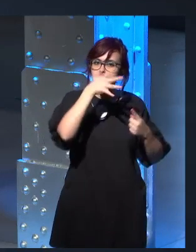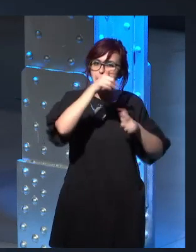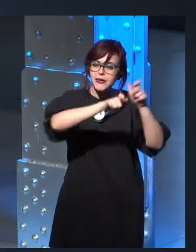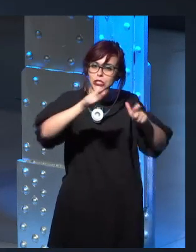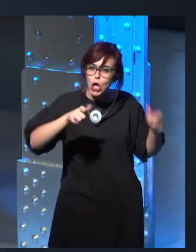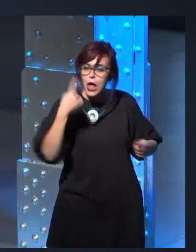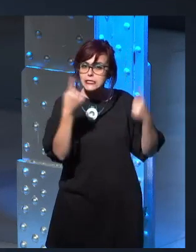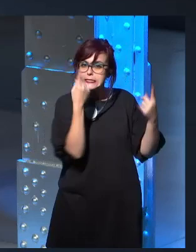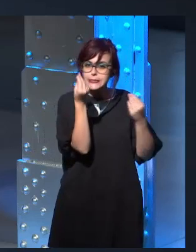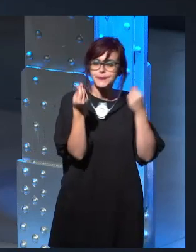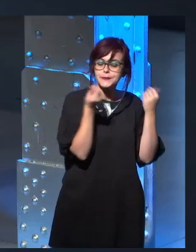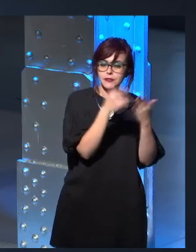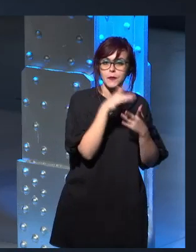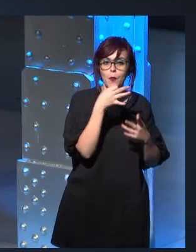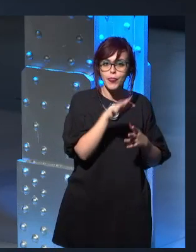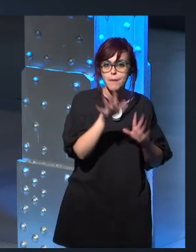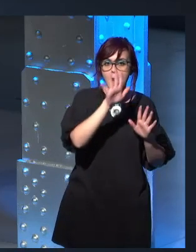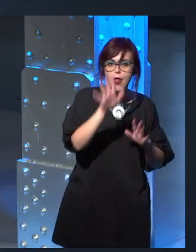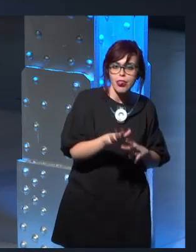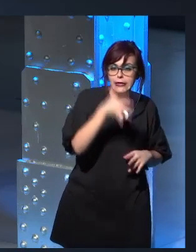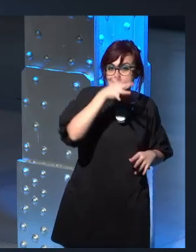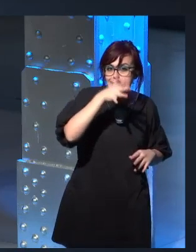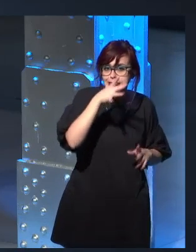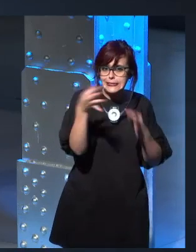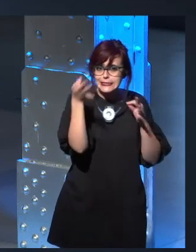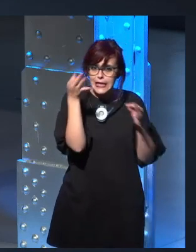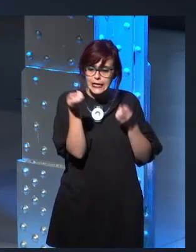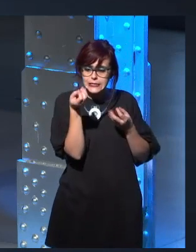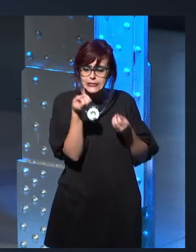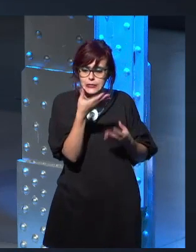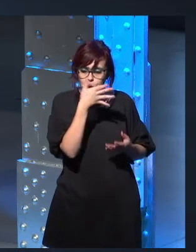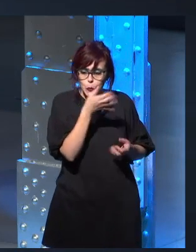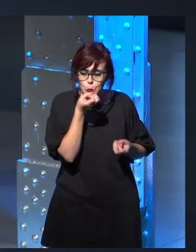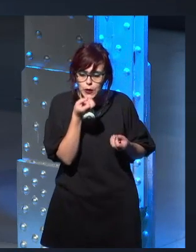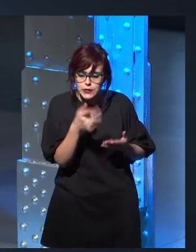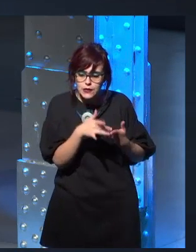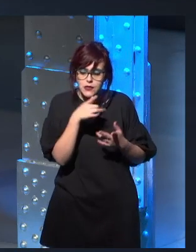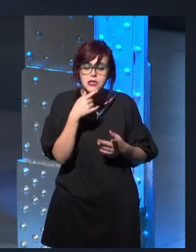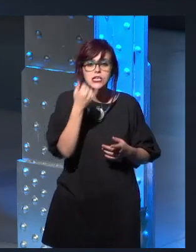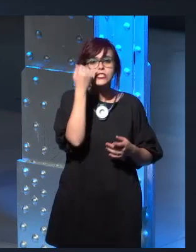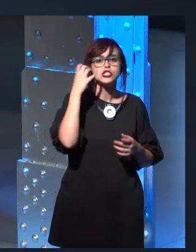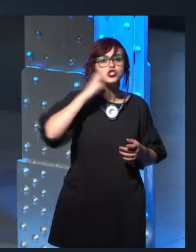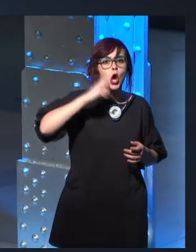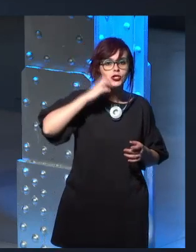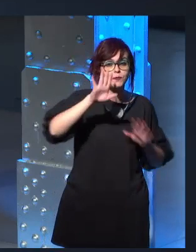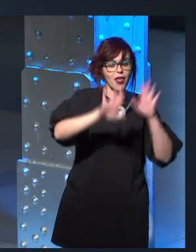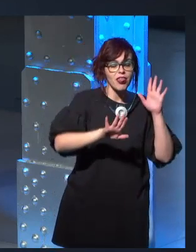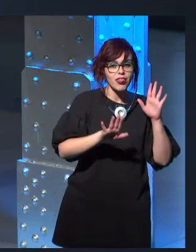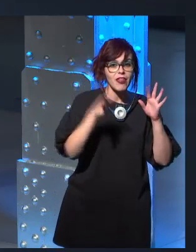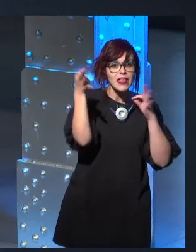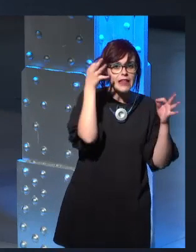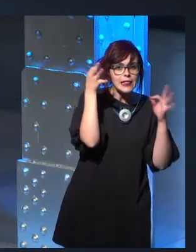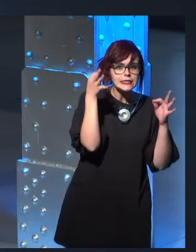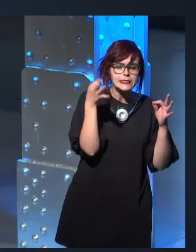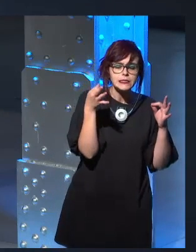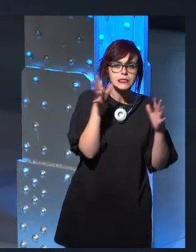maybe, that if, if, that you'd think George didn't mean to reveal that, but he did. So, I, I think Tyrion is certainly going to make